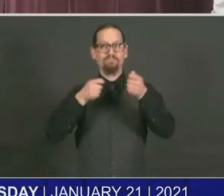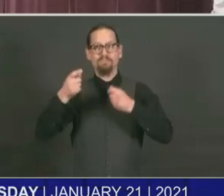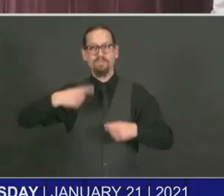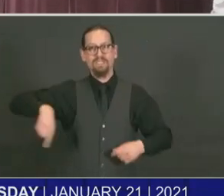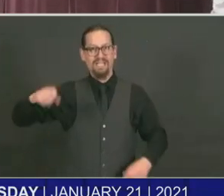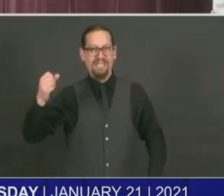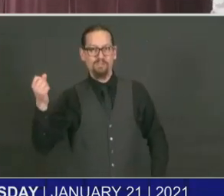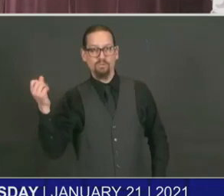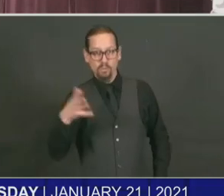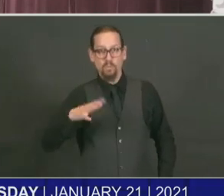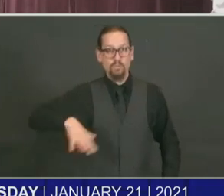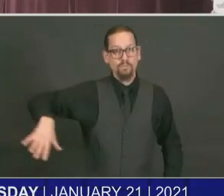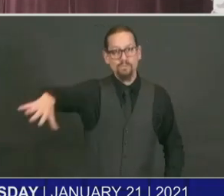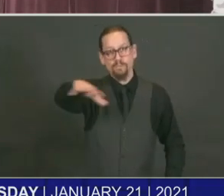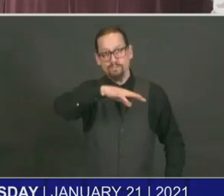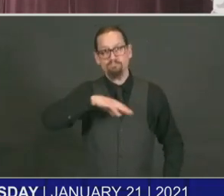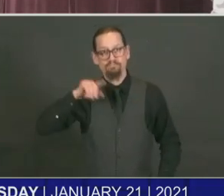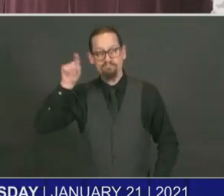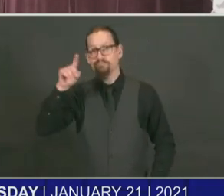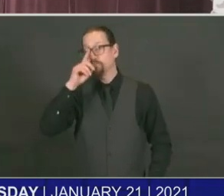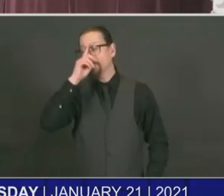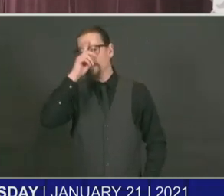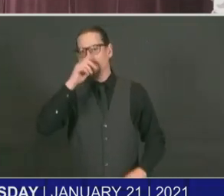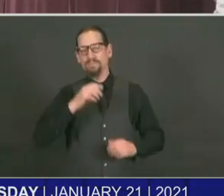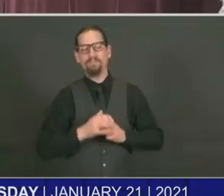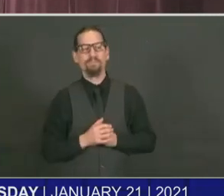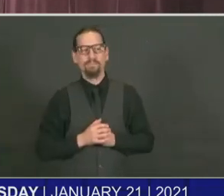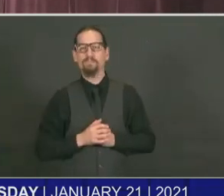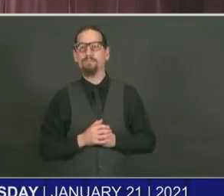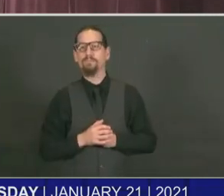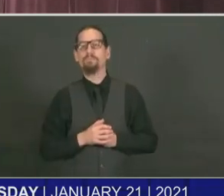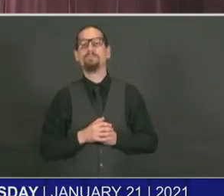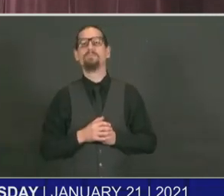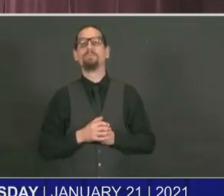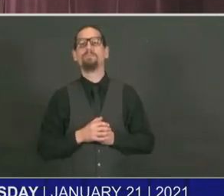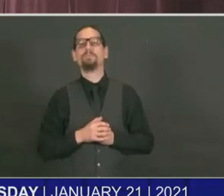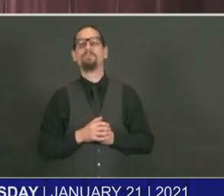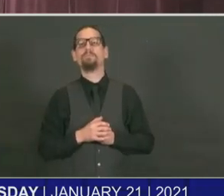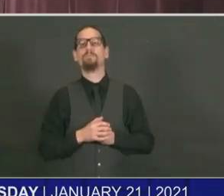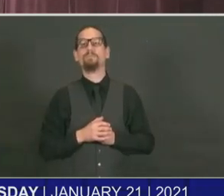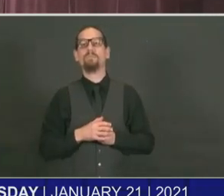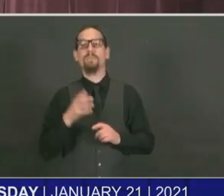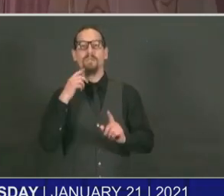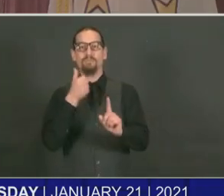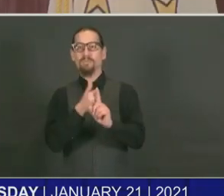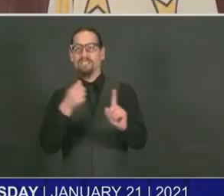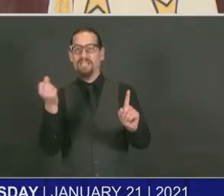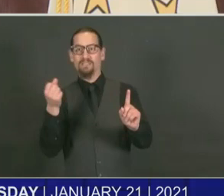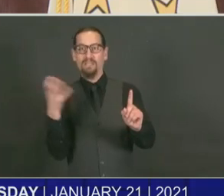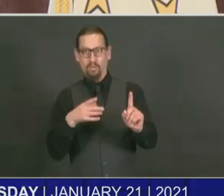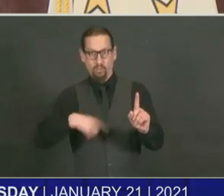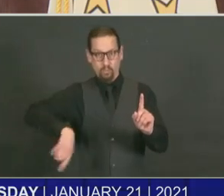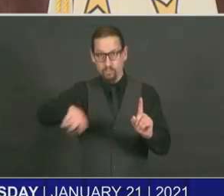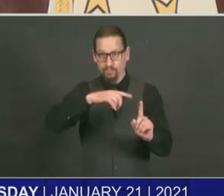employees at state-owned facilities, Twin River, Twin River Tivotin. These casinos represent one of the top revenue sources for the state. I've had an opportunity to discuss